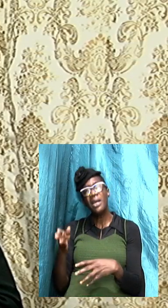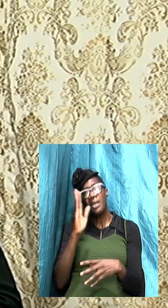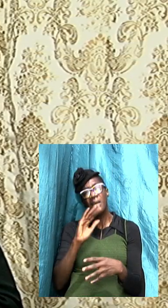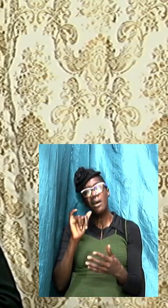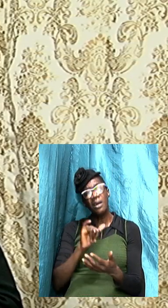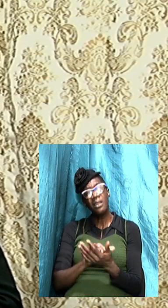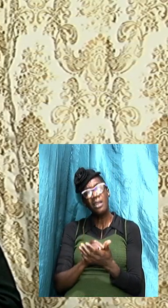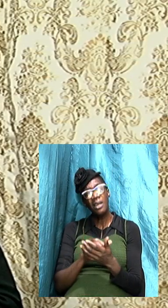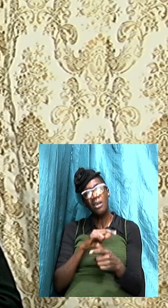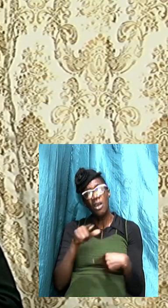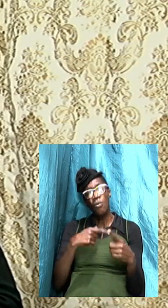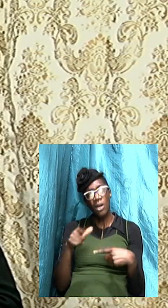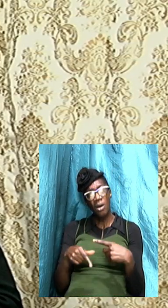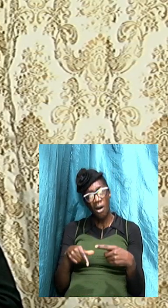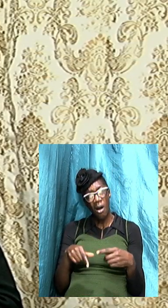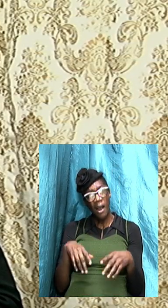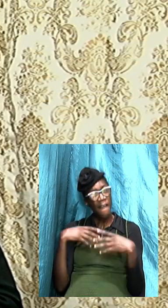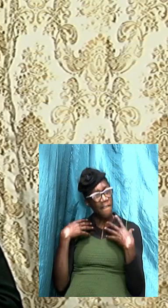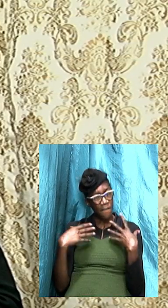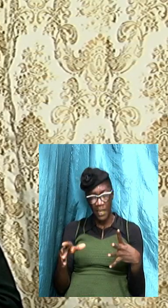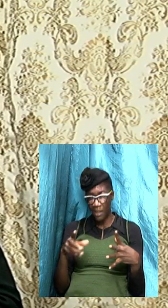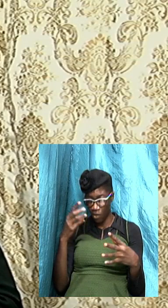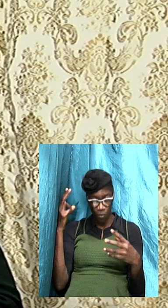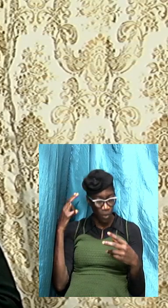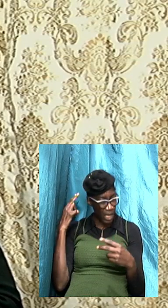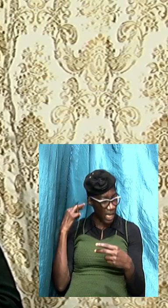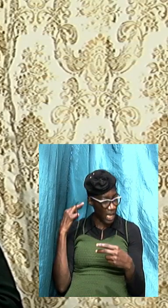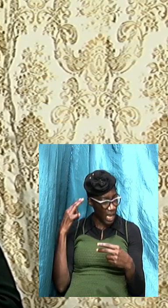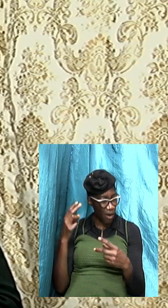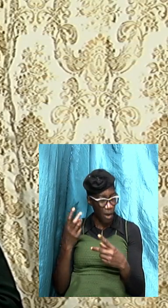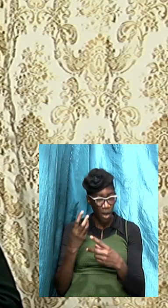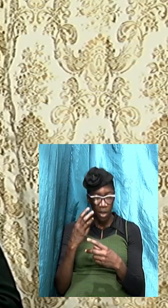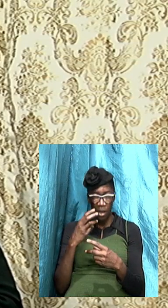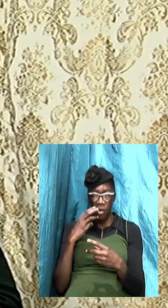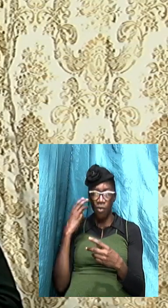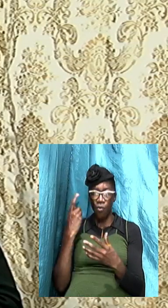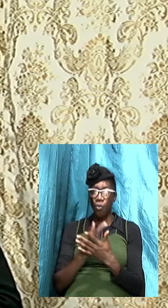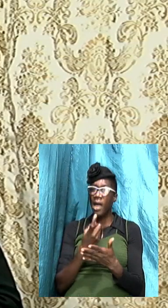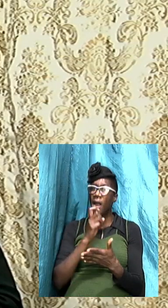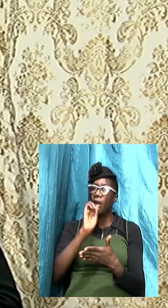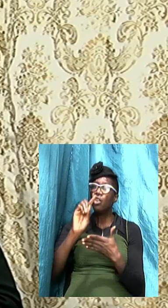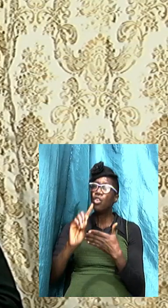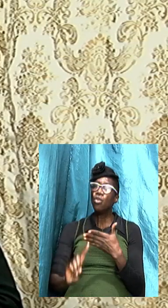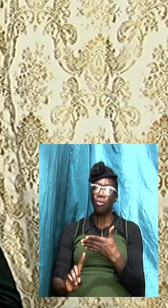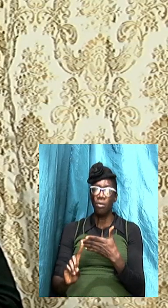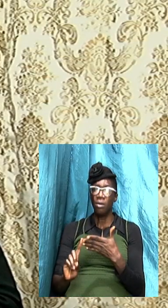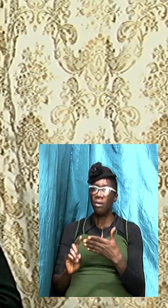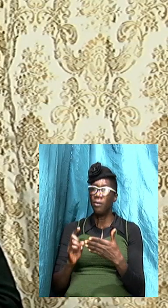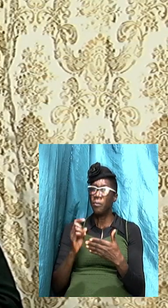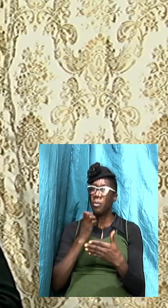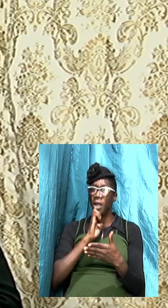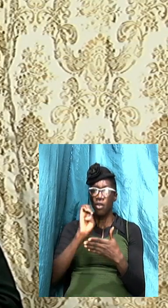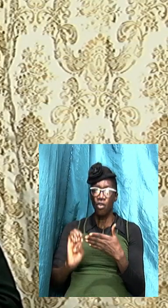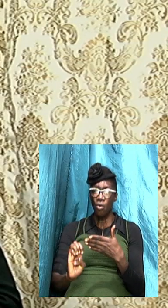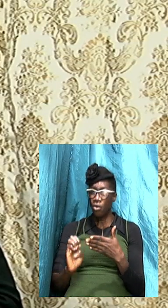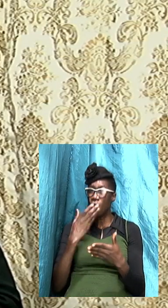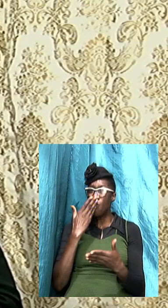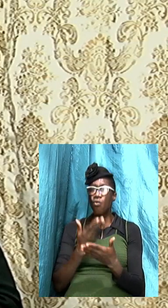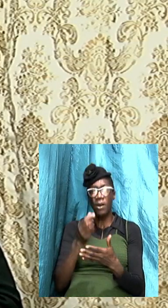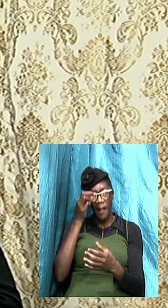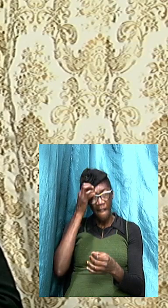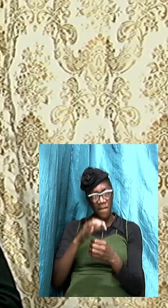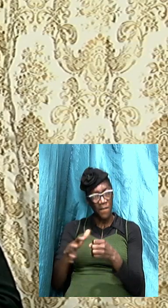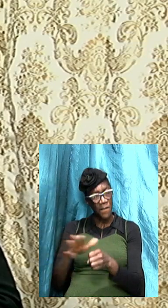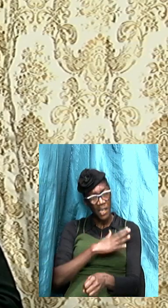when all is said and done we will hear well done though good and faithful servant we want to see your